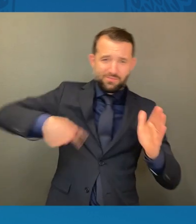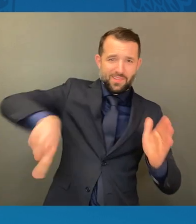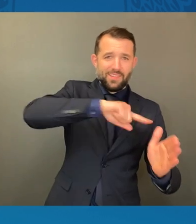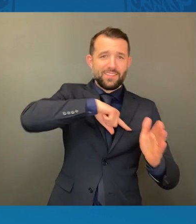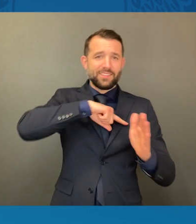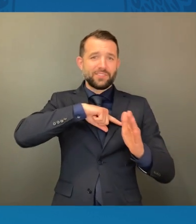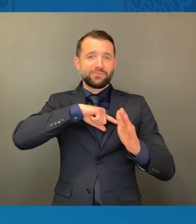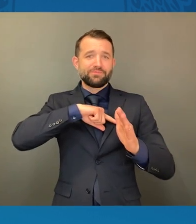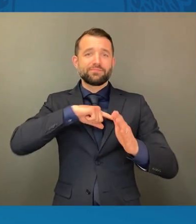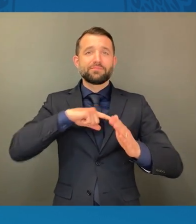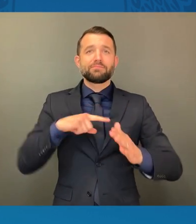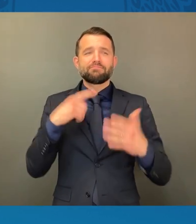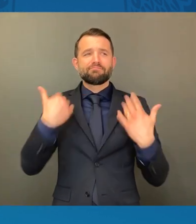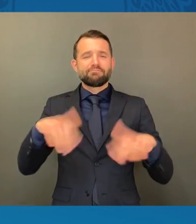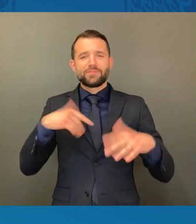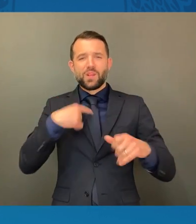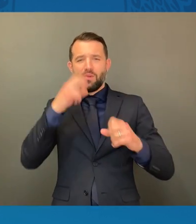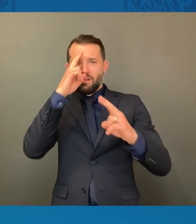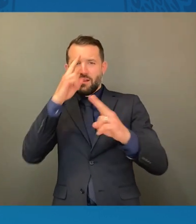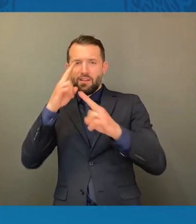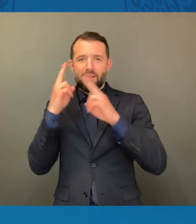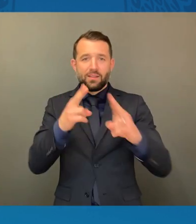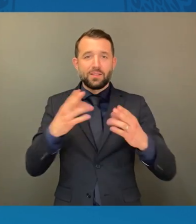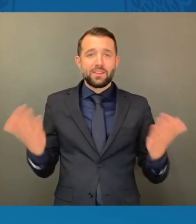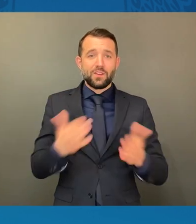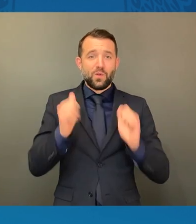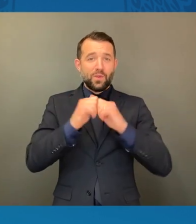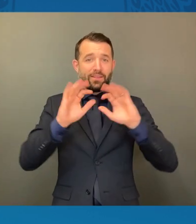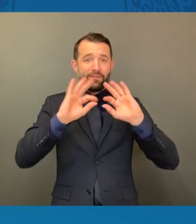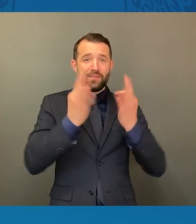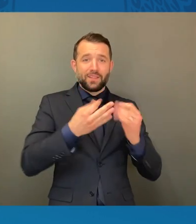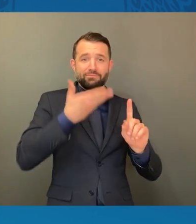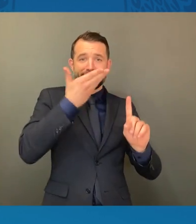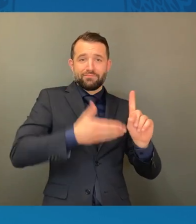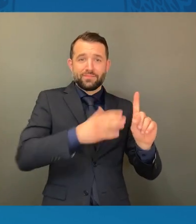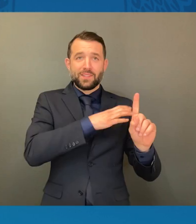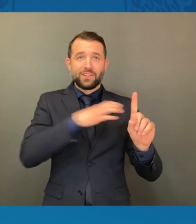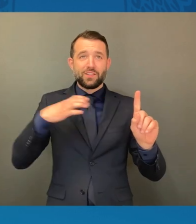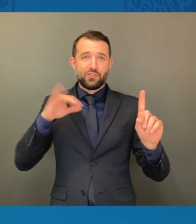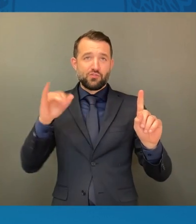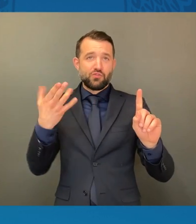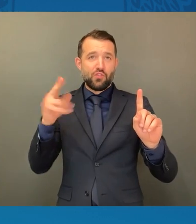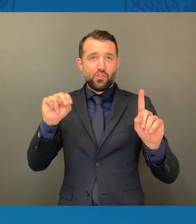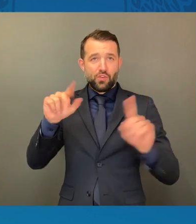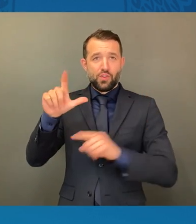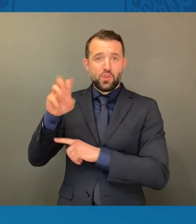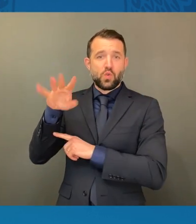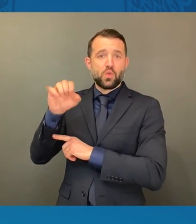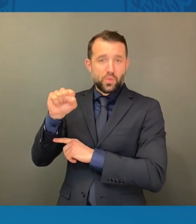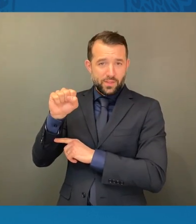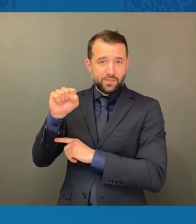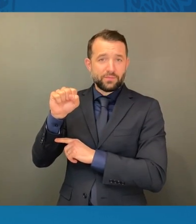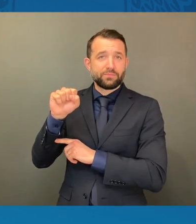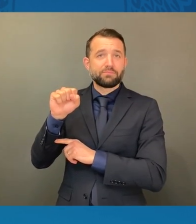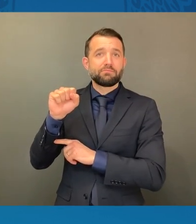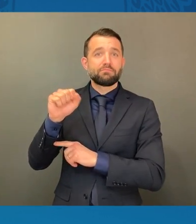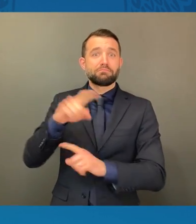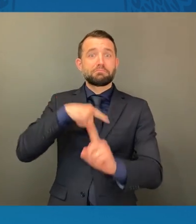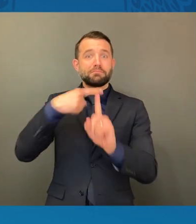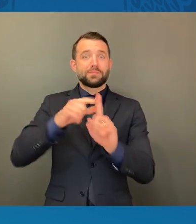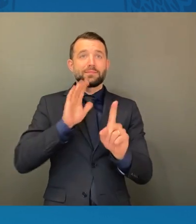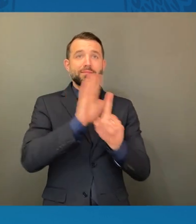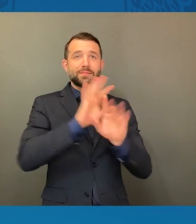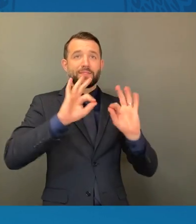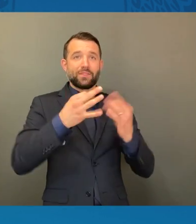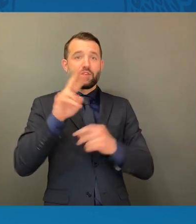to be joined by the family of Congressman John Lewis and the family of Rev. Dr. Martin Luther King,